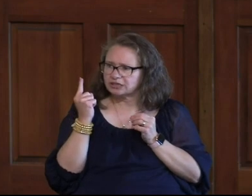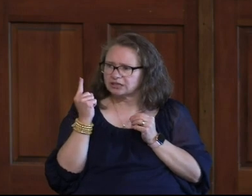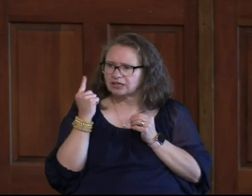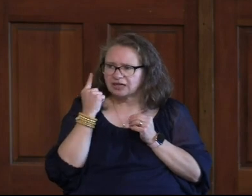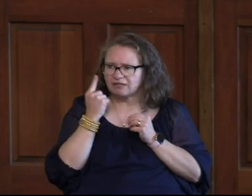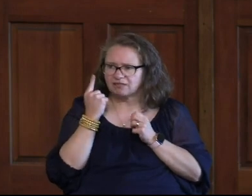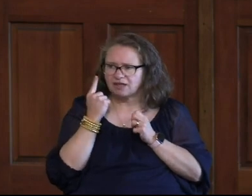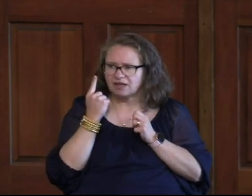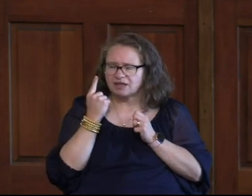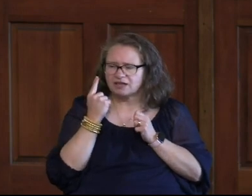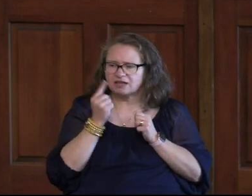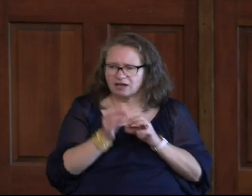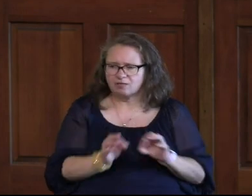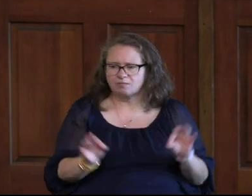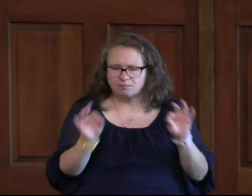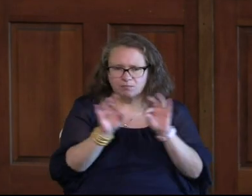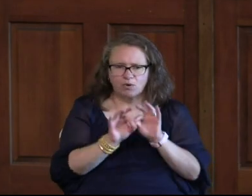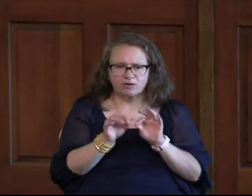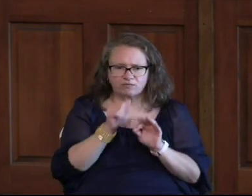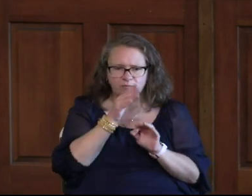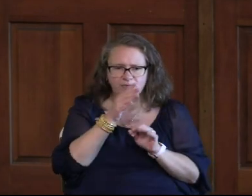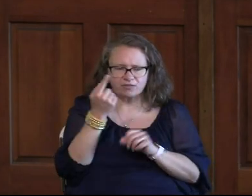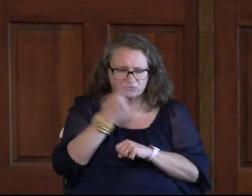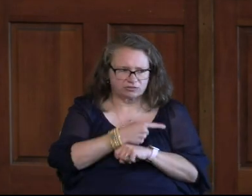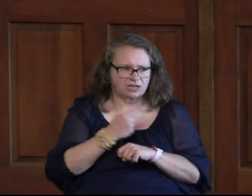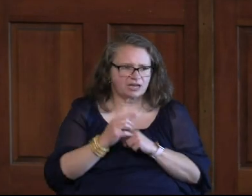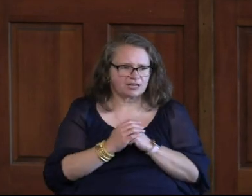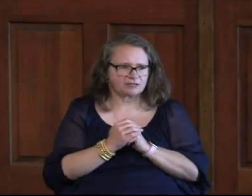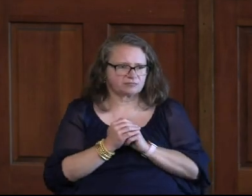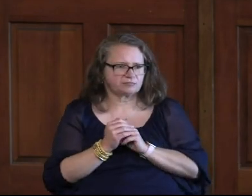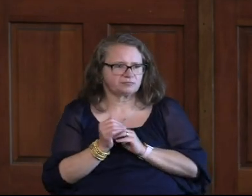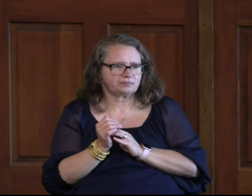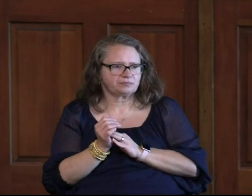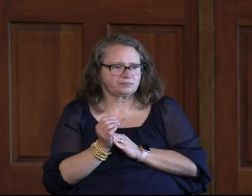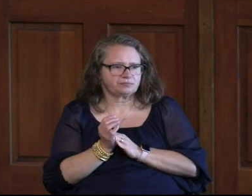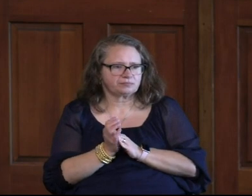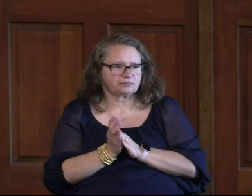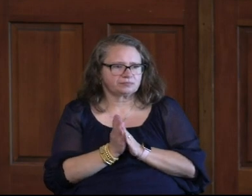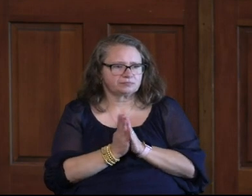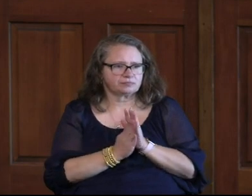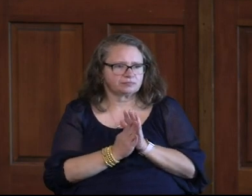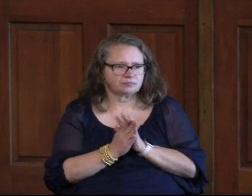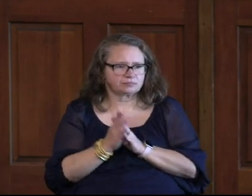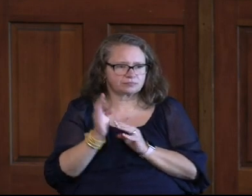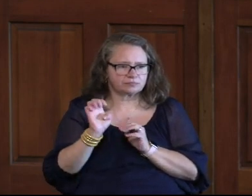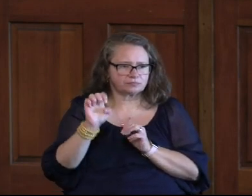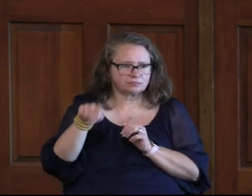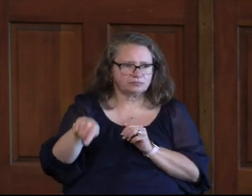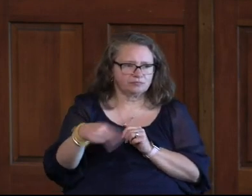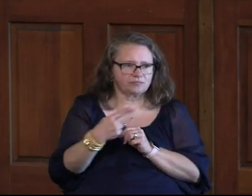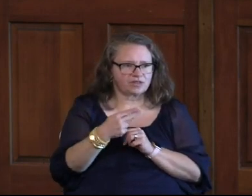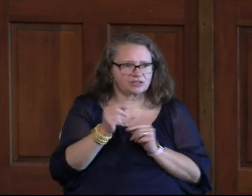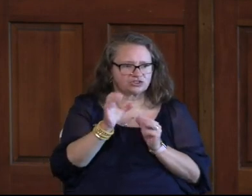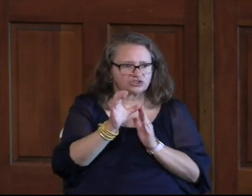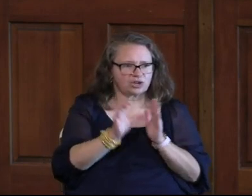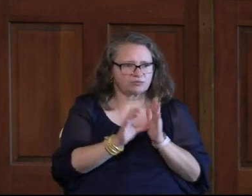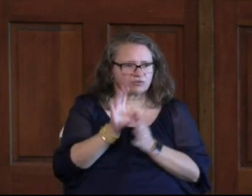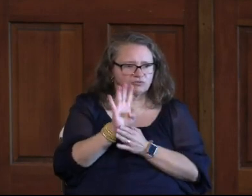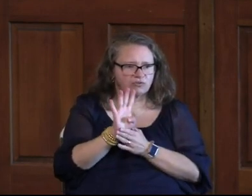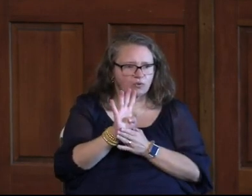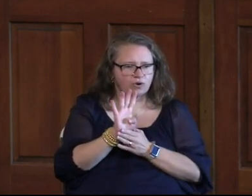I think this would be Something important For Mother's Day And so Go to Ephesians chapter 4